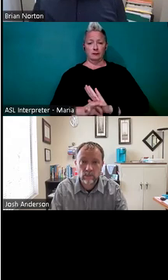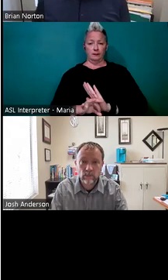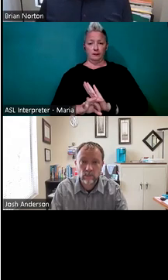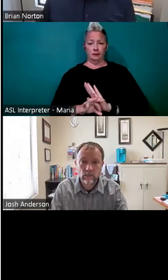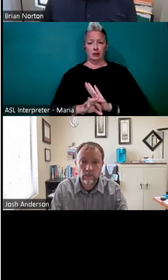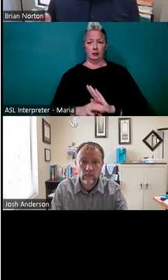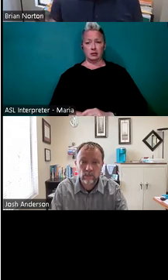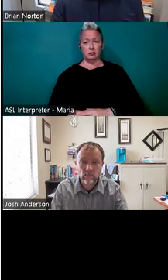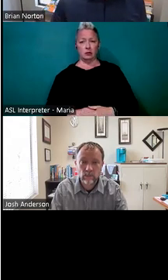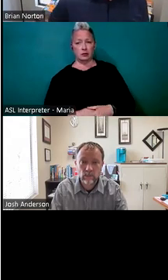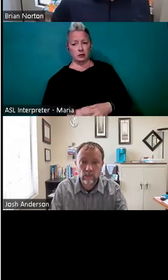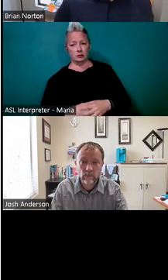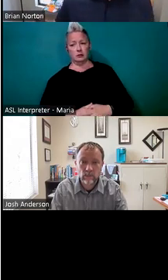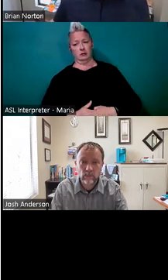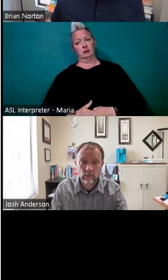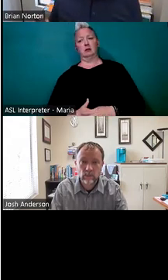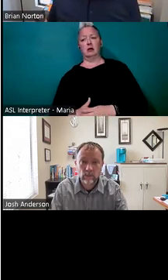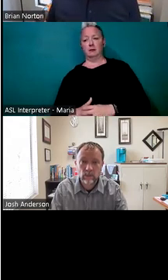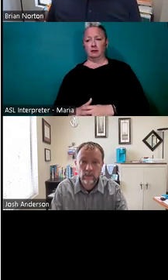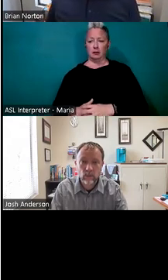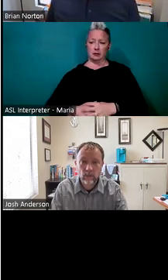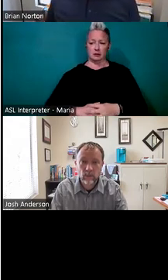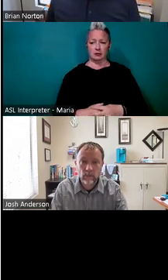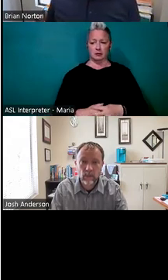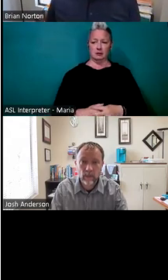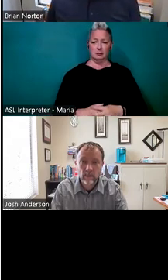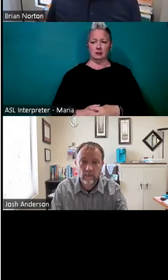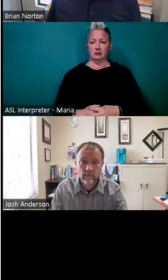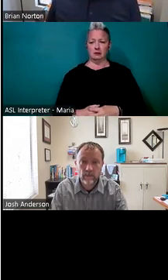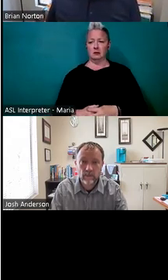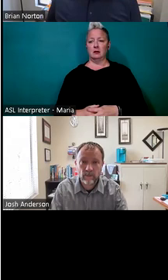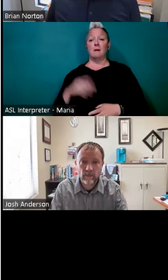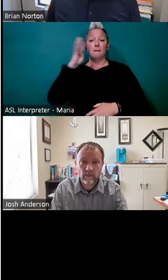Um, and you can stick those on different things based on their price.